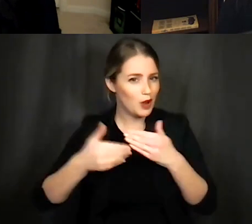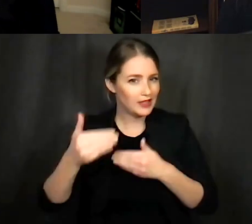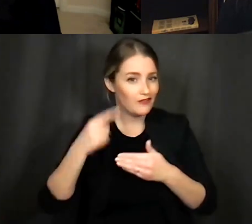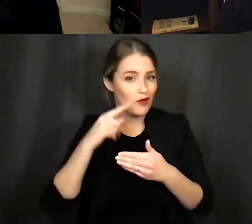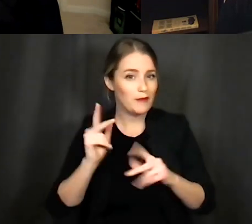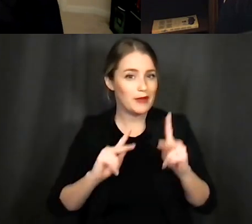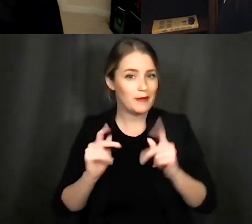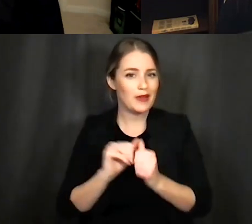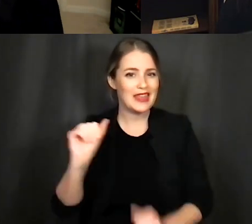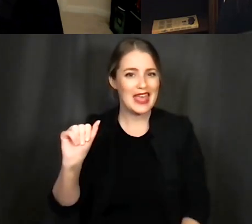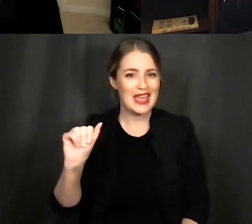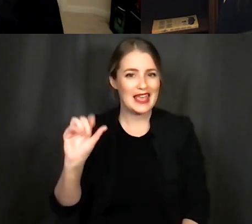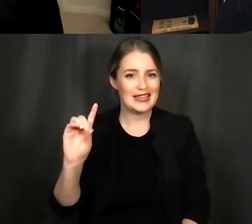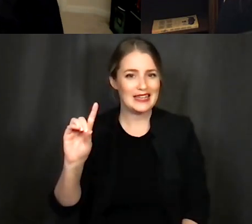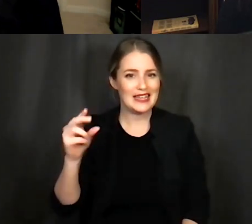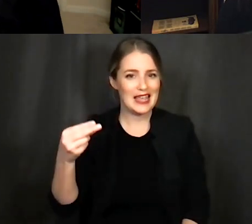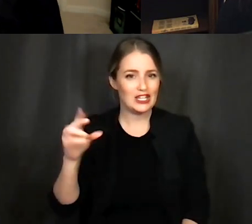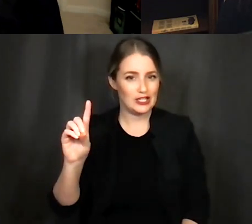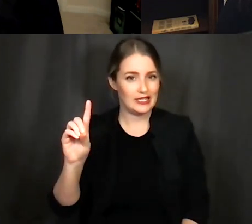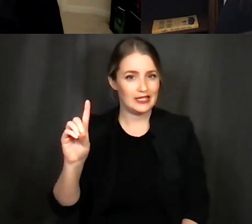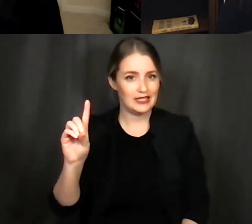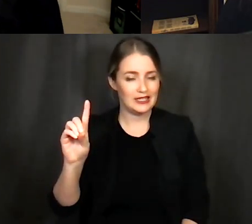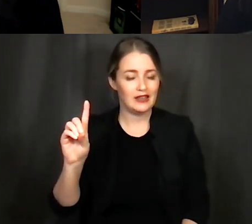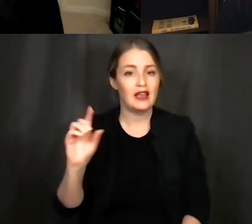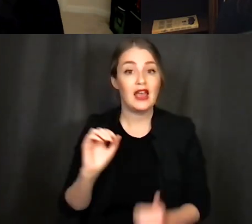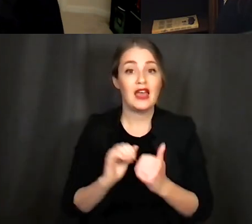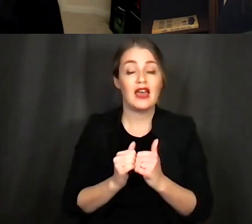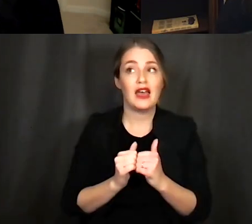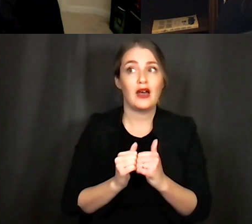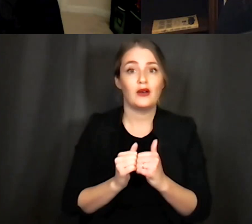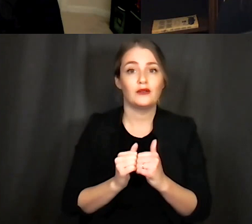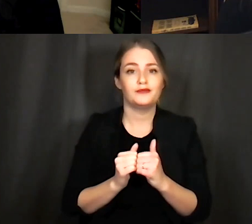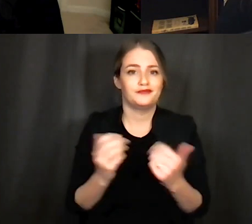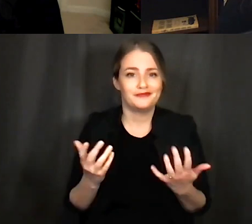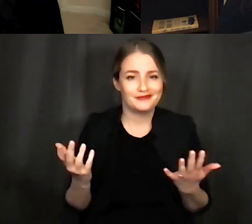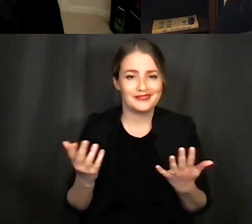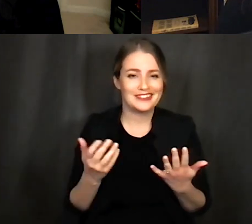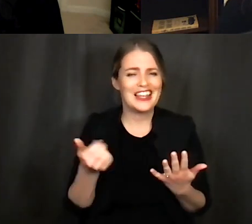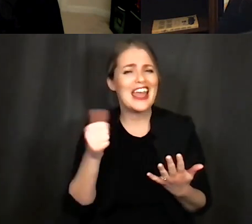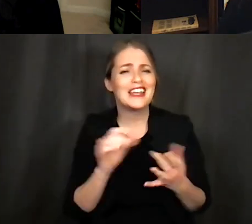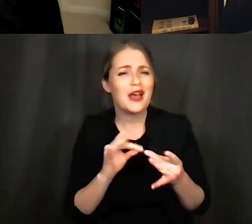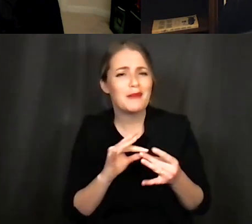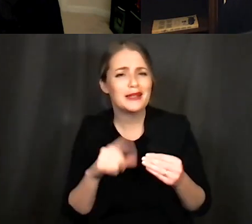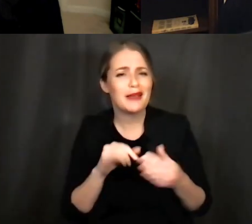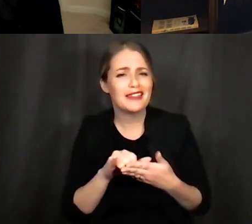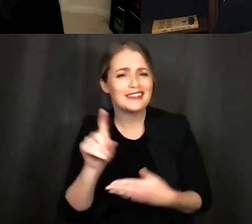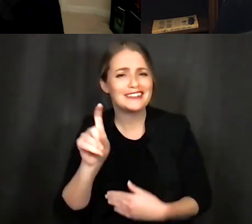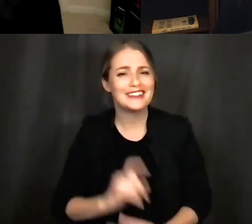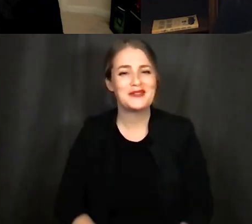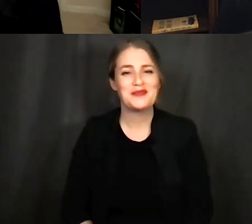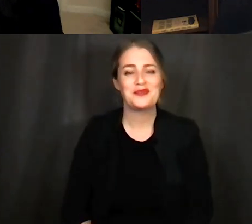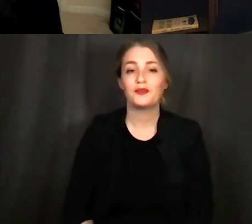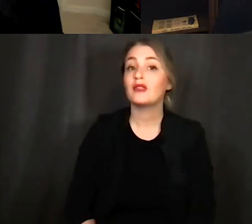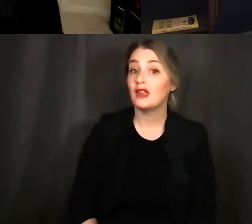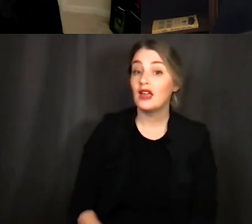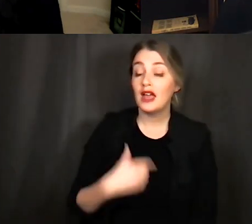adhd and and how um they're well any any comments on that oh